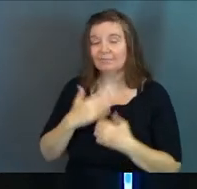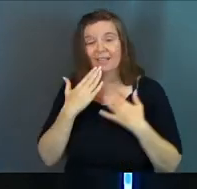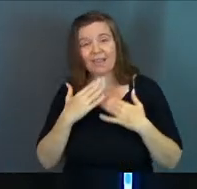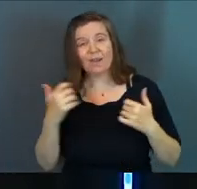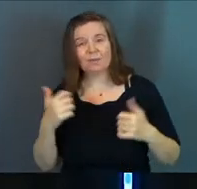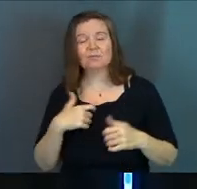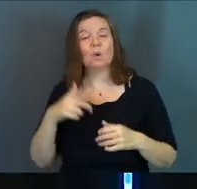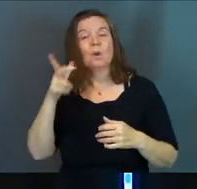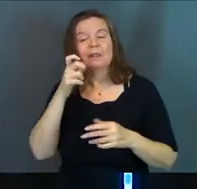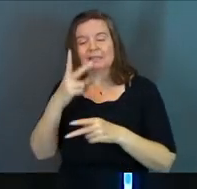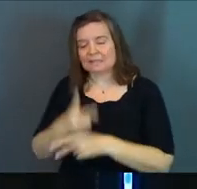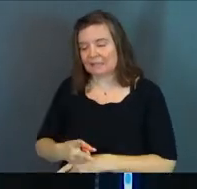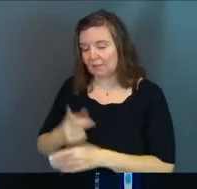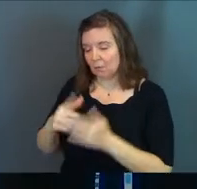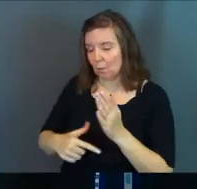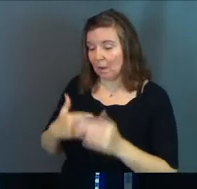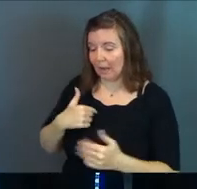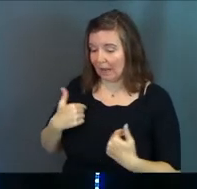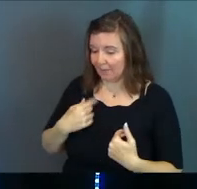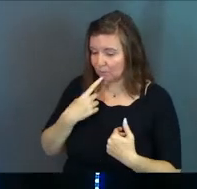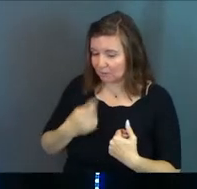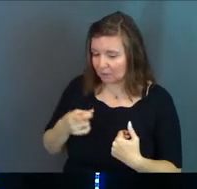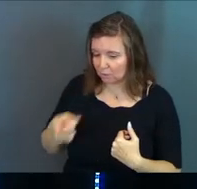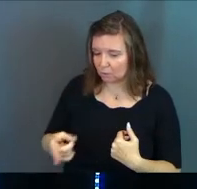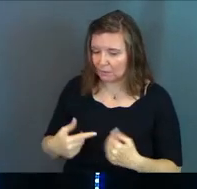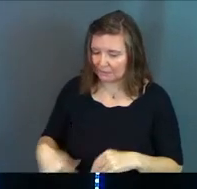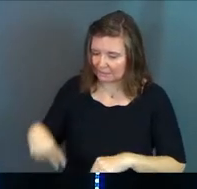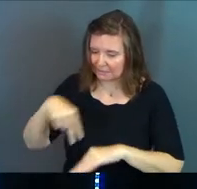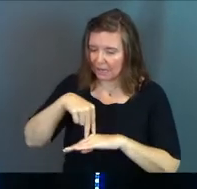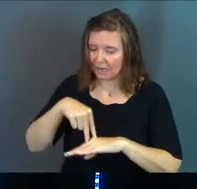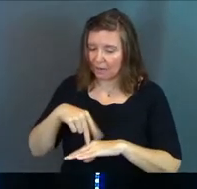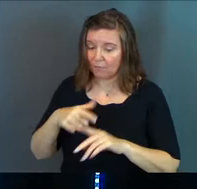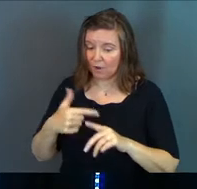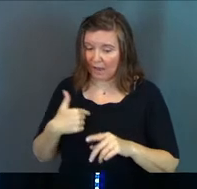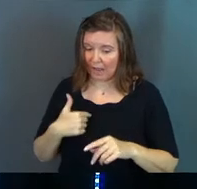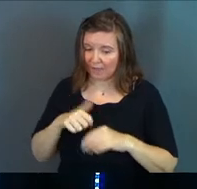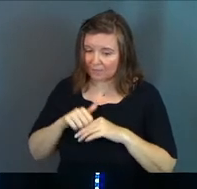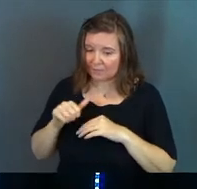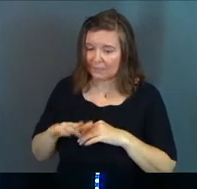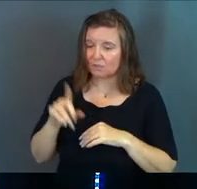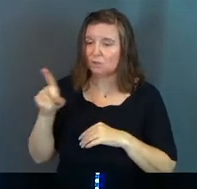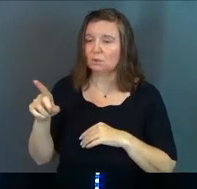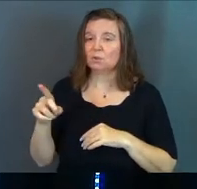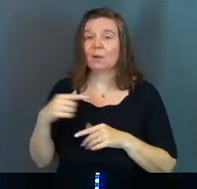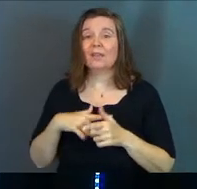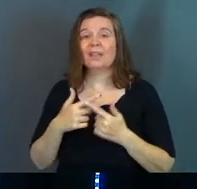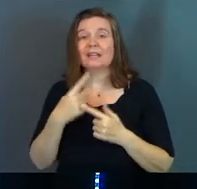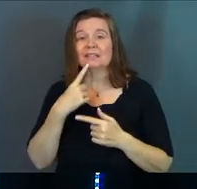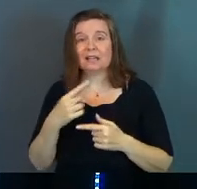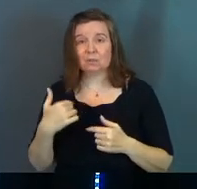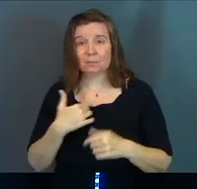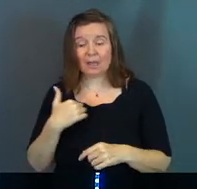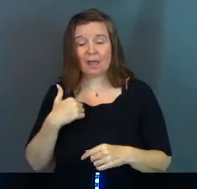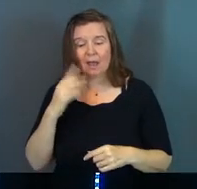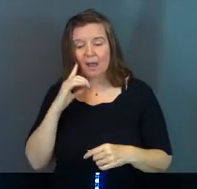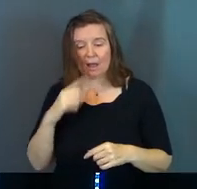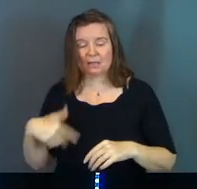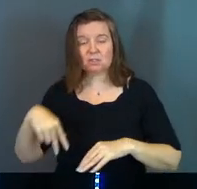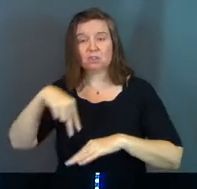precious to God. Thank you. So listen carefully to what I have to say to you. Stand up for I have been sent to you. And when he said this to me,